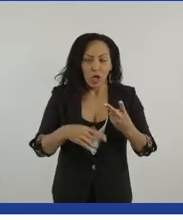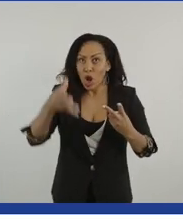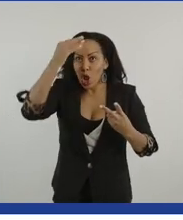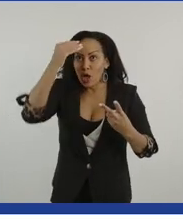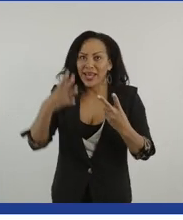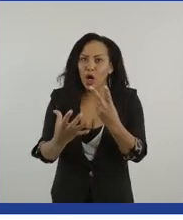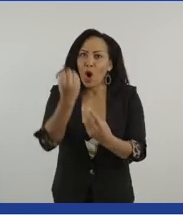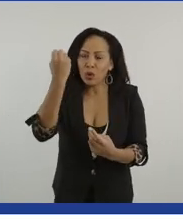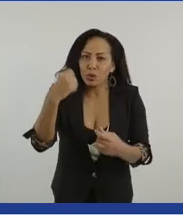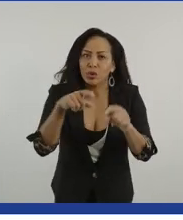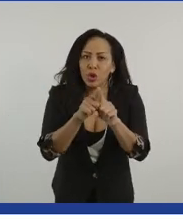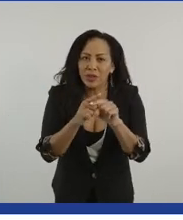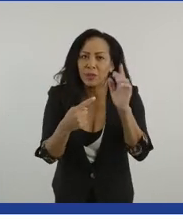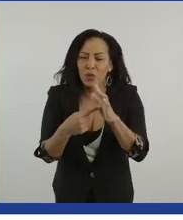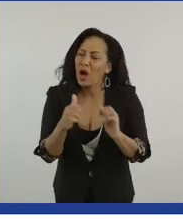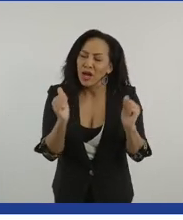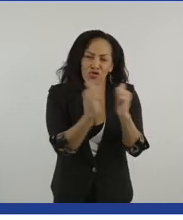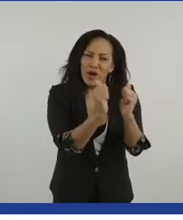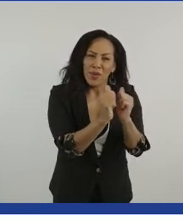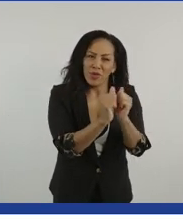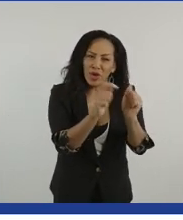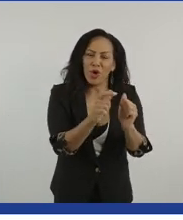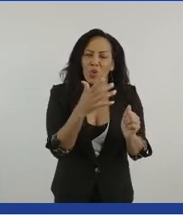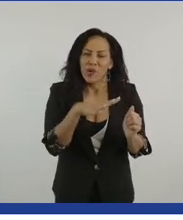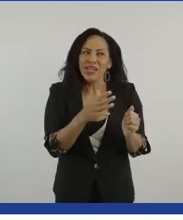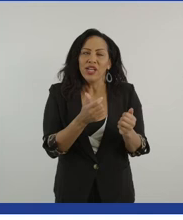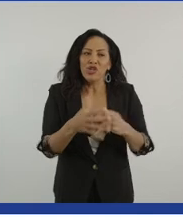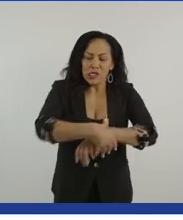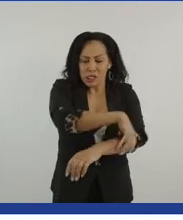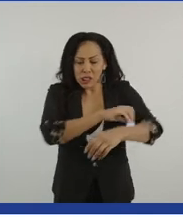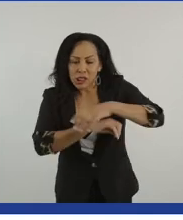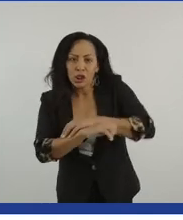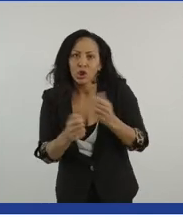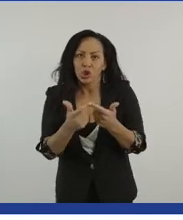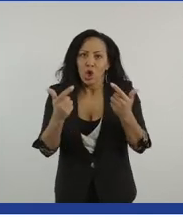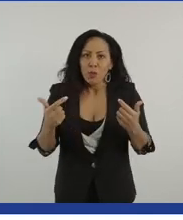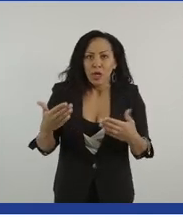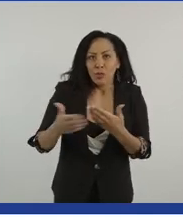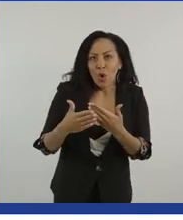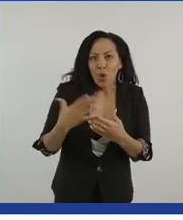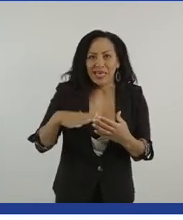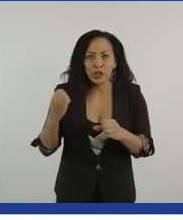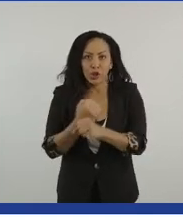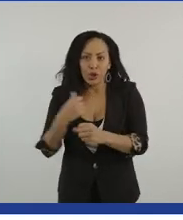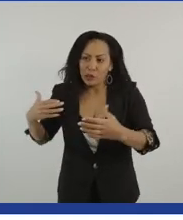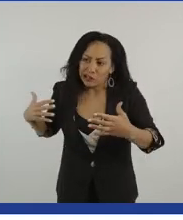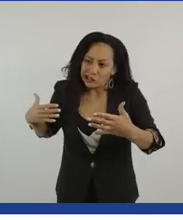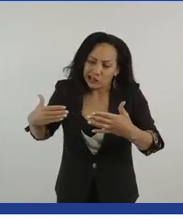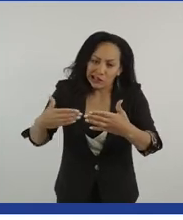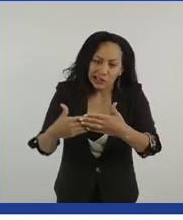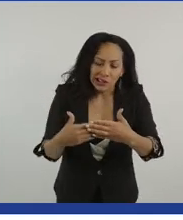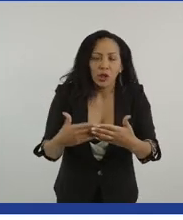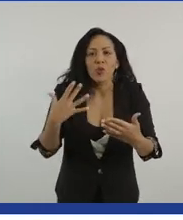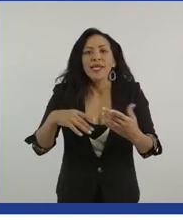So I definitely agree with you. We've got a long way to go, um, with that, but we all need to start having that positive